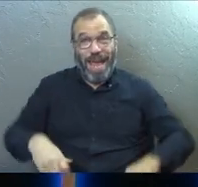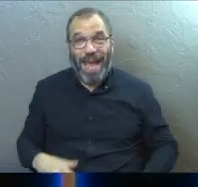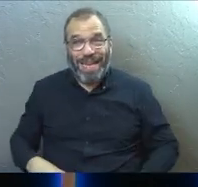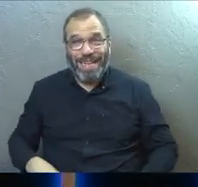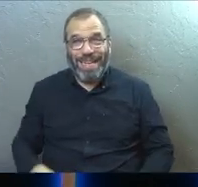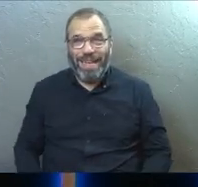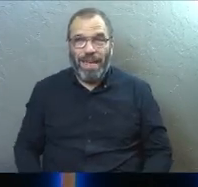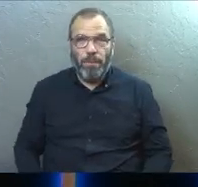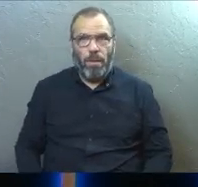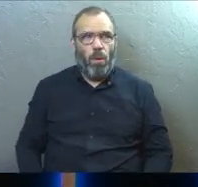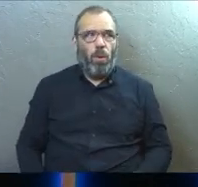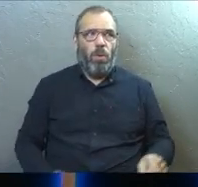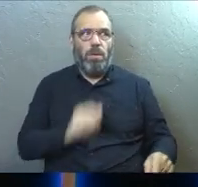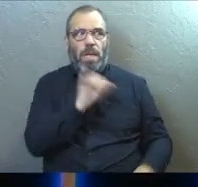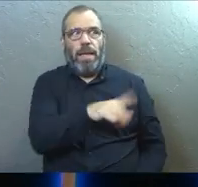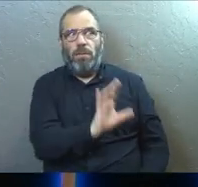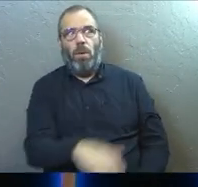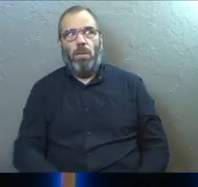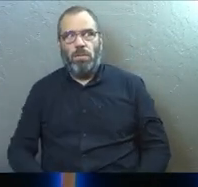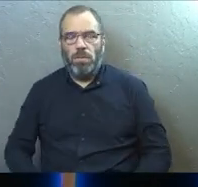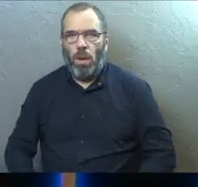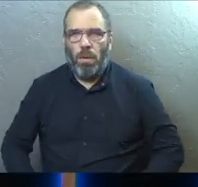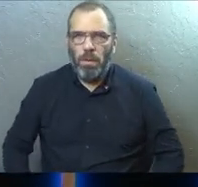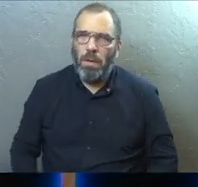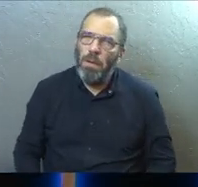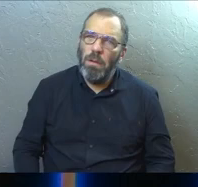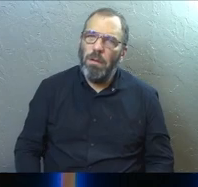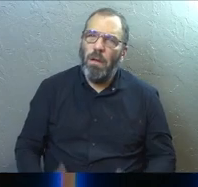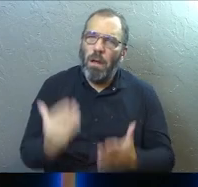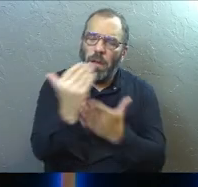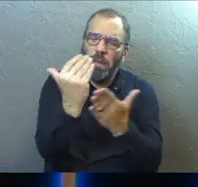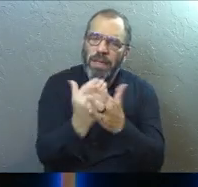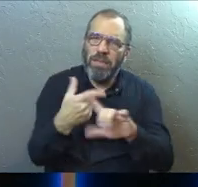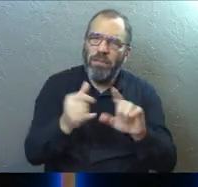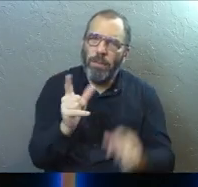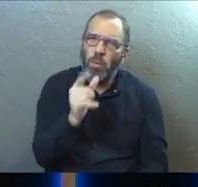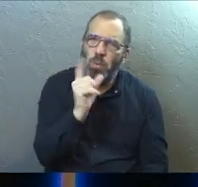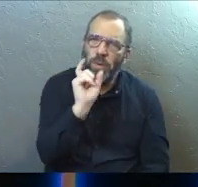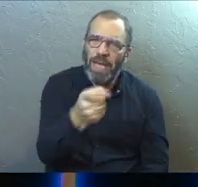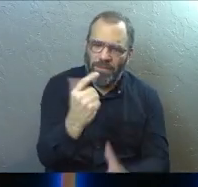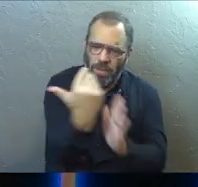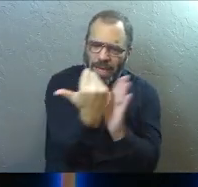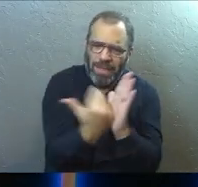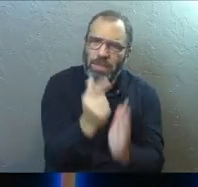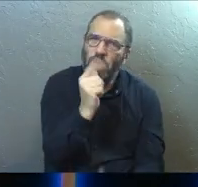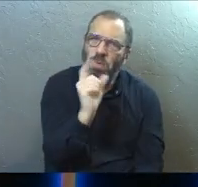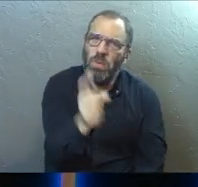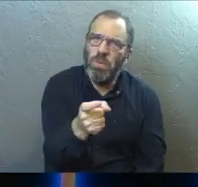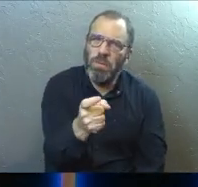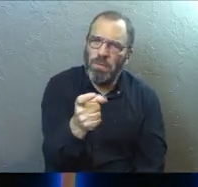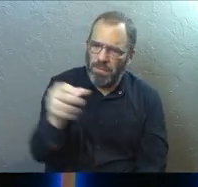But don't do those things. Where did we get that list? Where did that even come from?